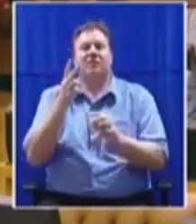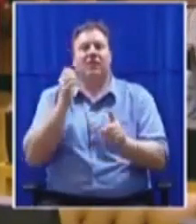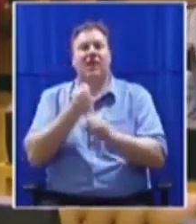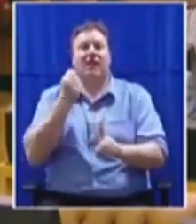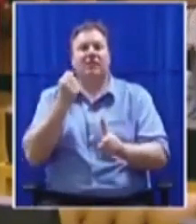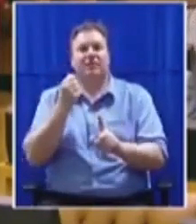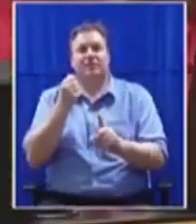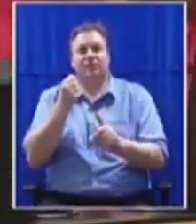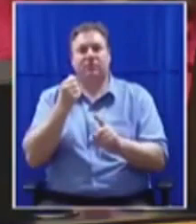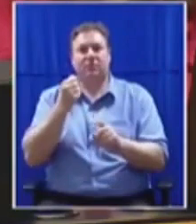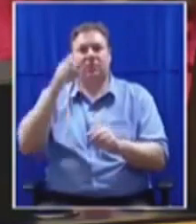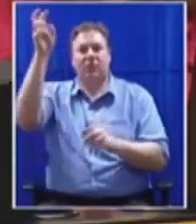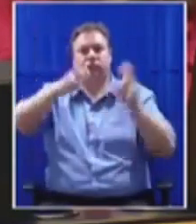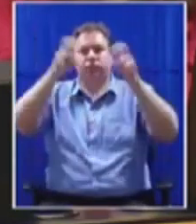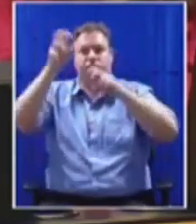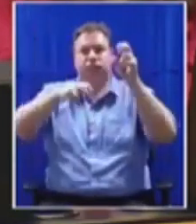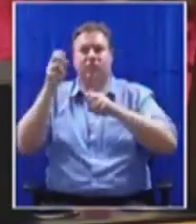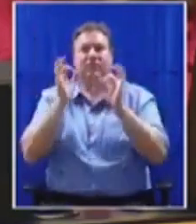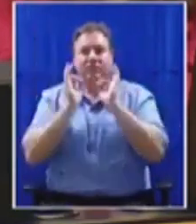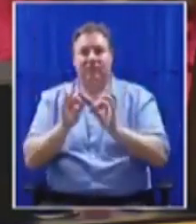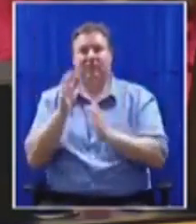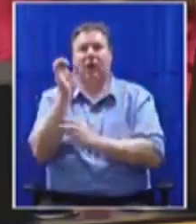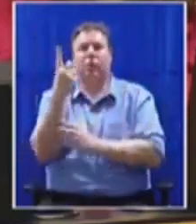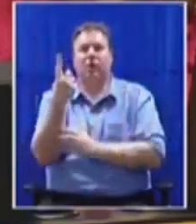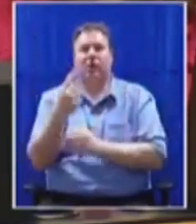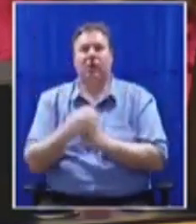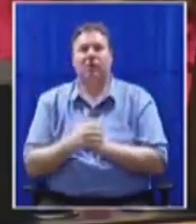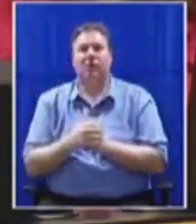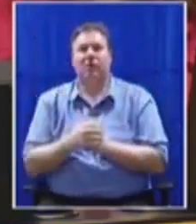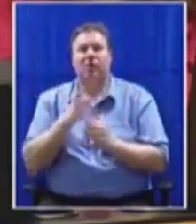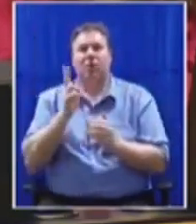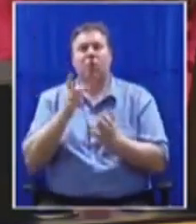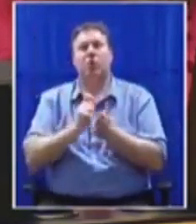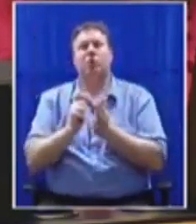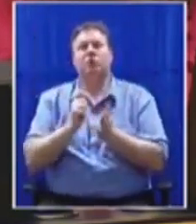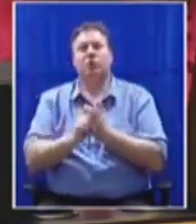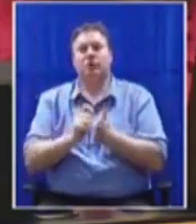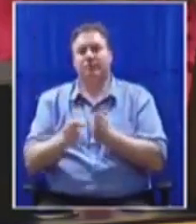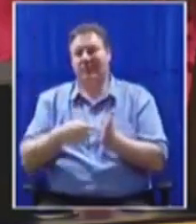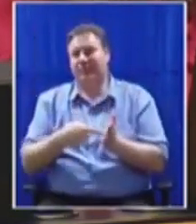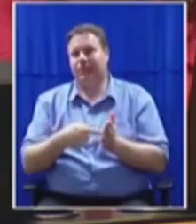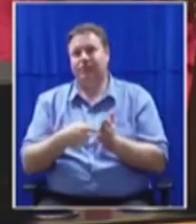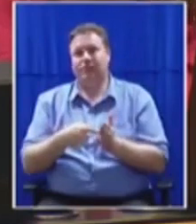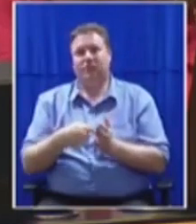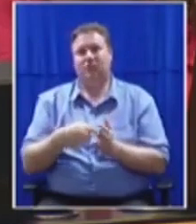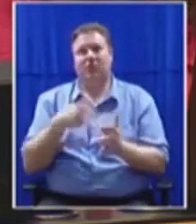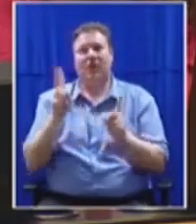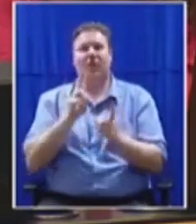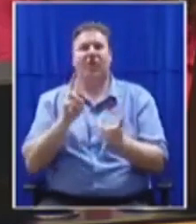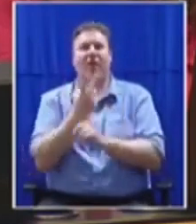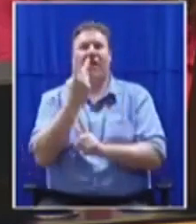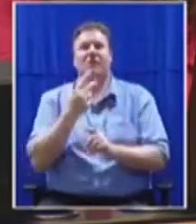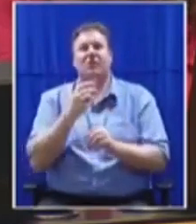living in South Africa, particularly in Gauteng province. Further notes that the escalation of violent attacks against our African